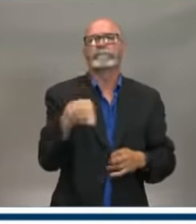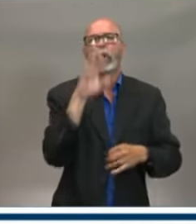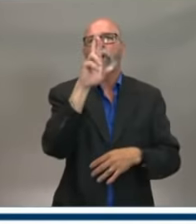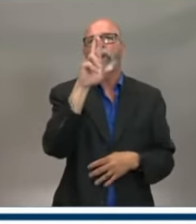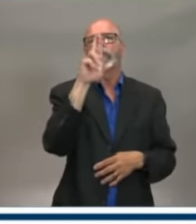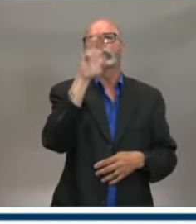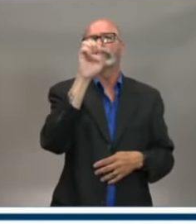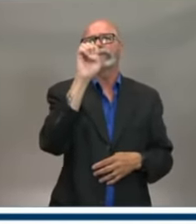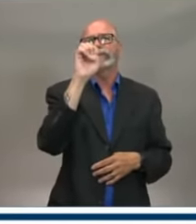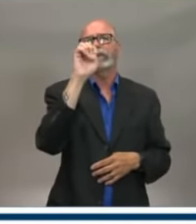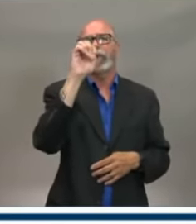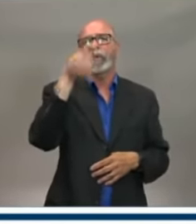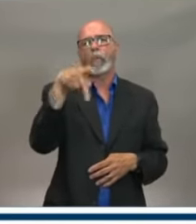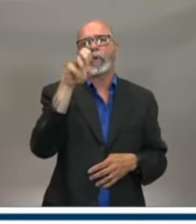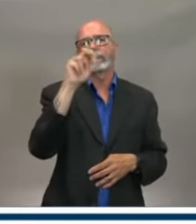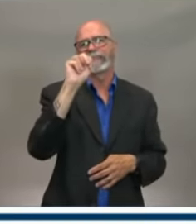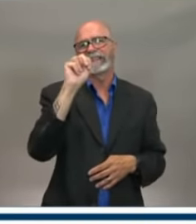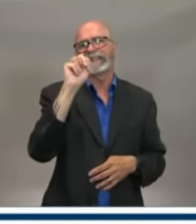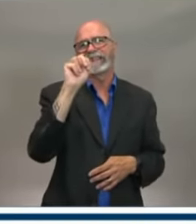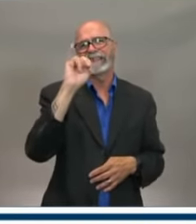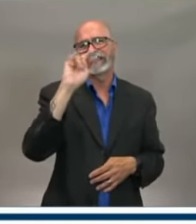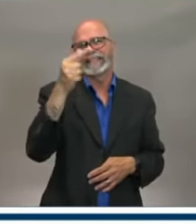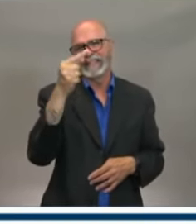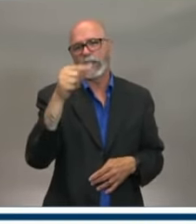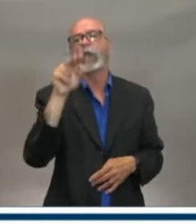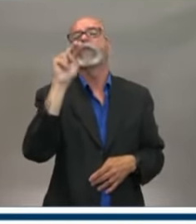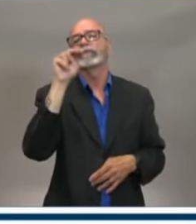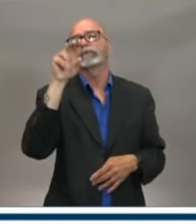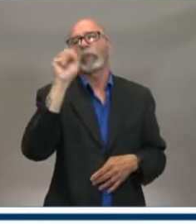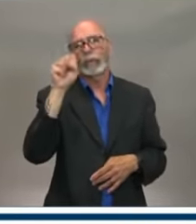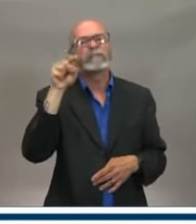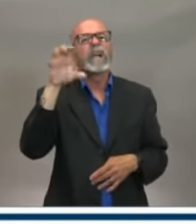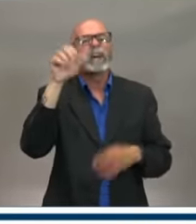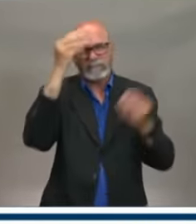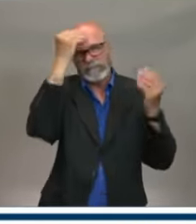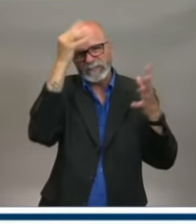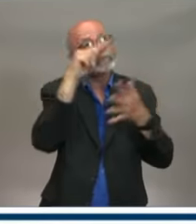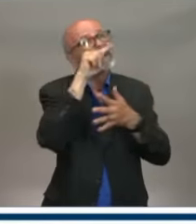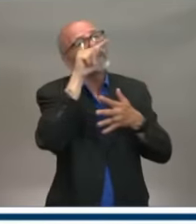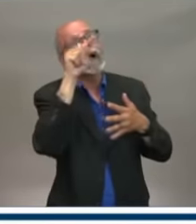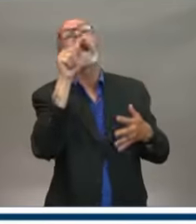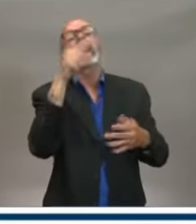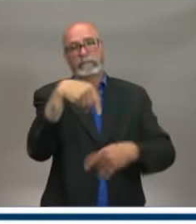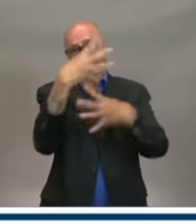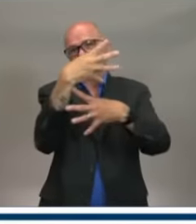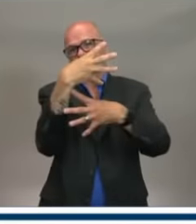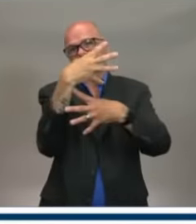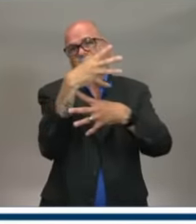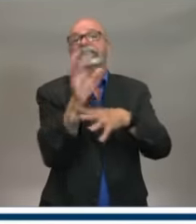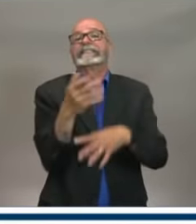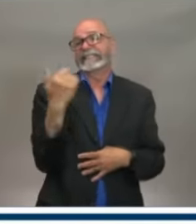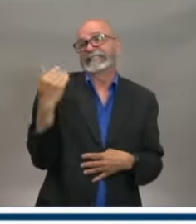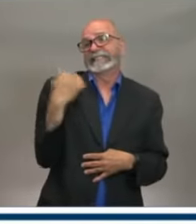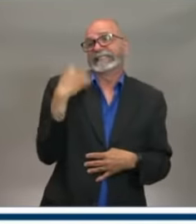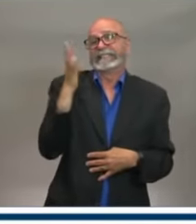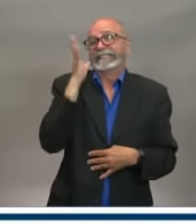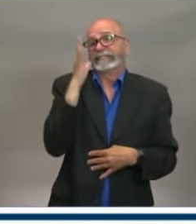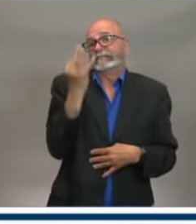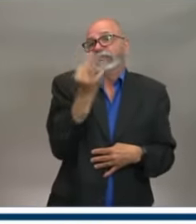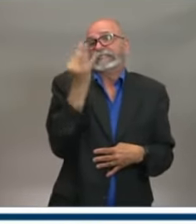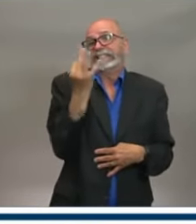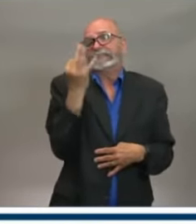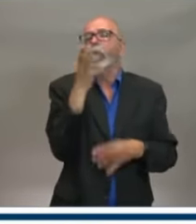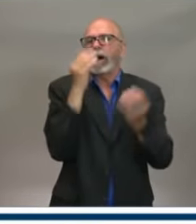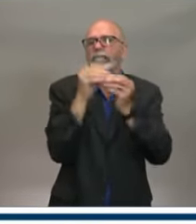there and numbers that you can call. We will have more to say on Friday about opening up our economy and social gatherings.